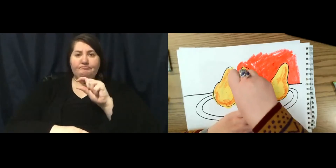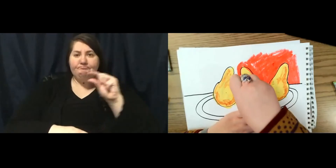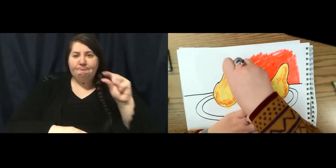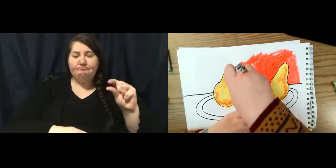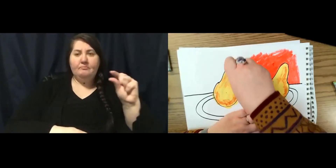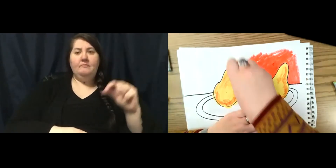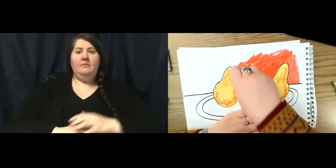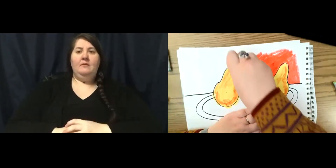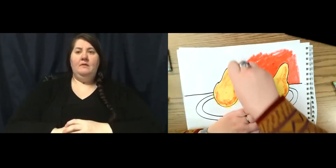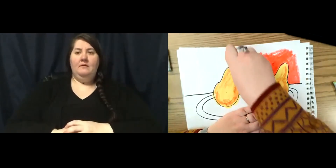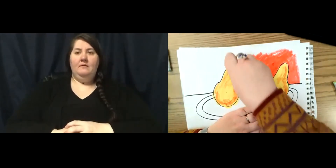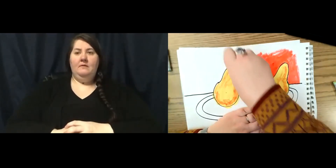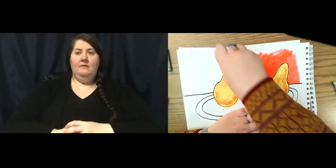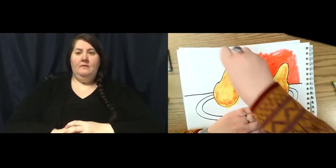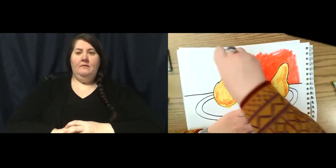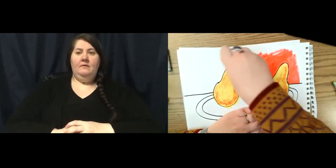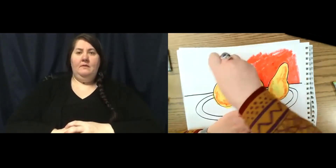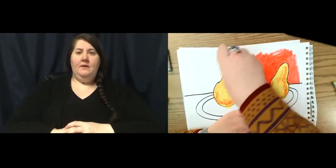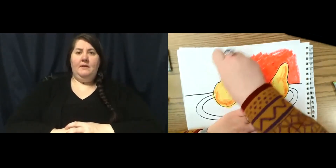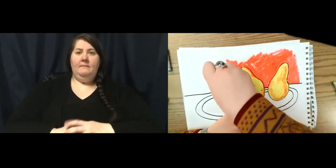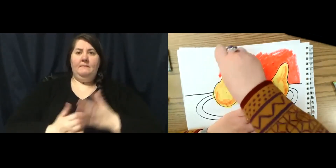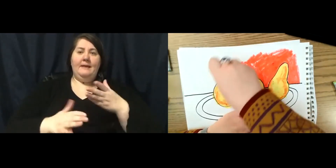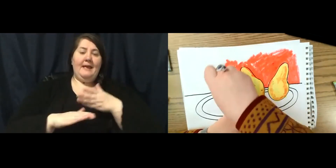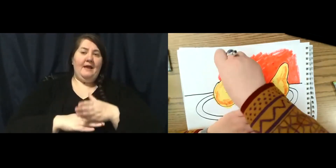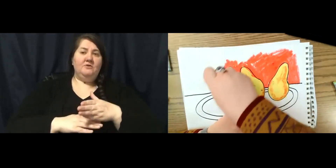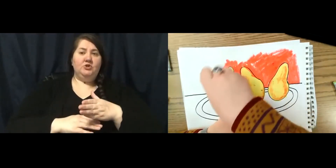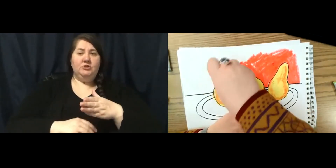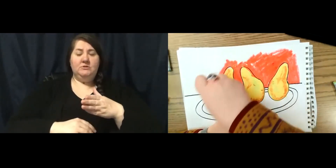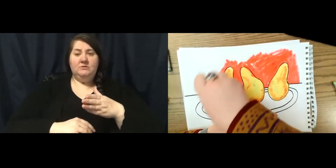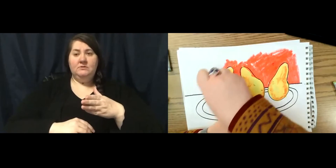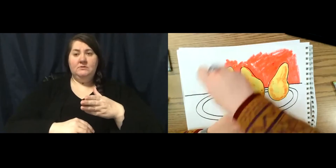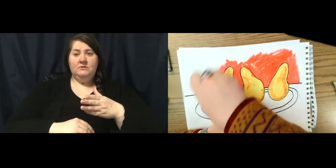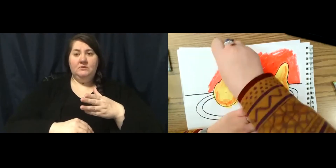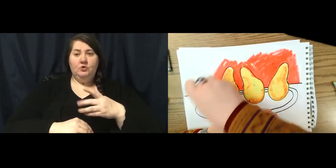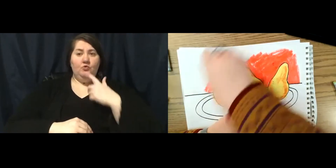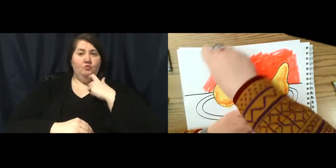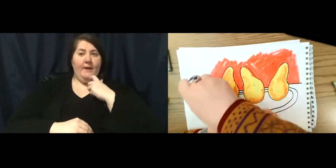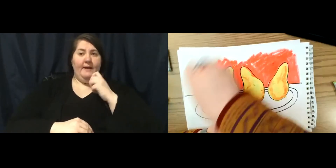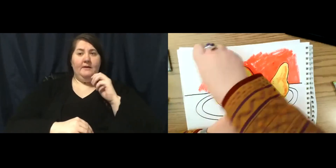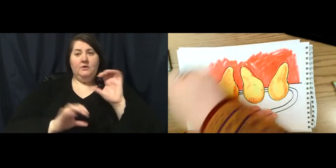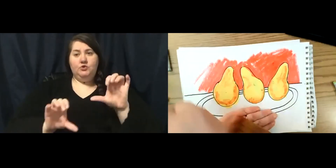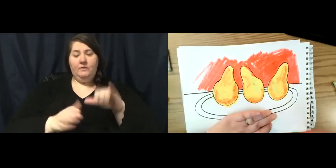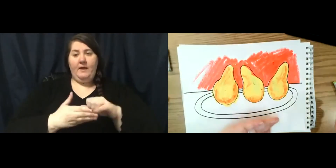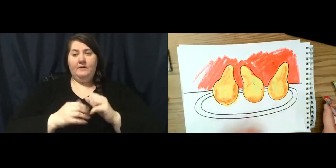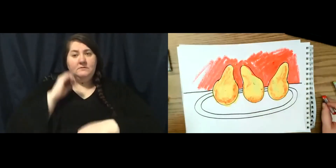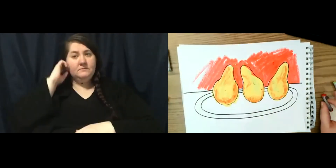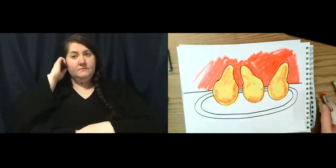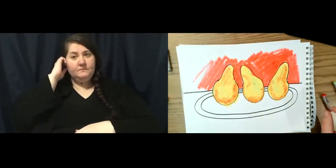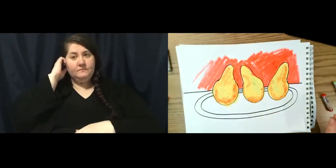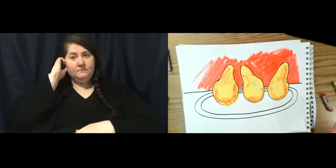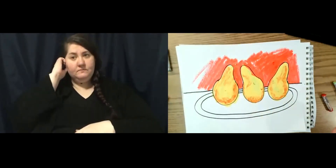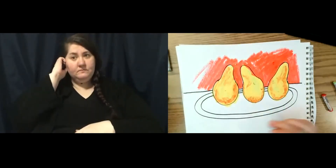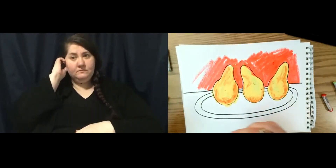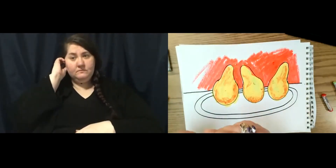So I think I'll do that after I get these, this black, I mean, this red started behind there.